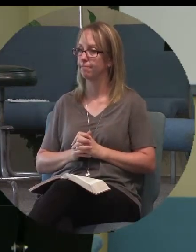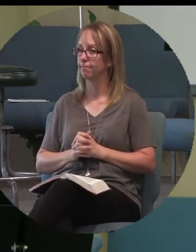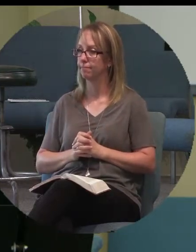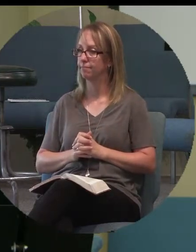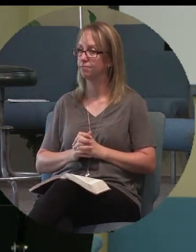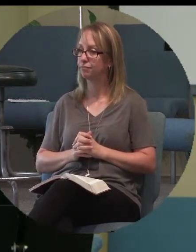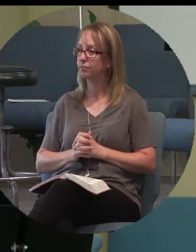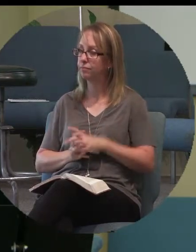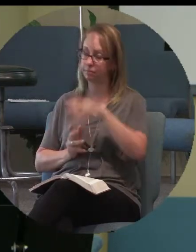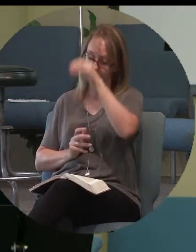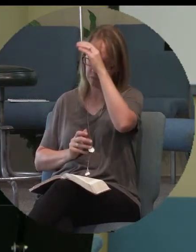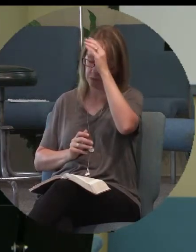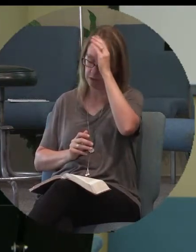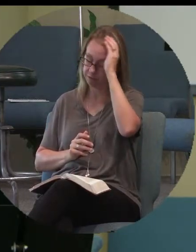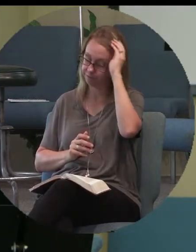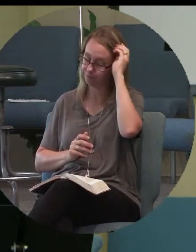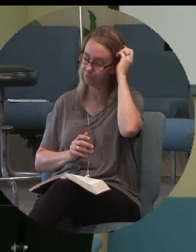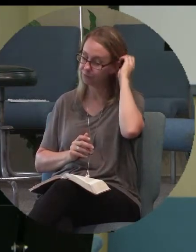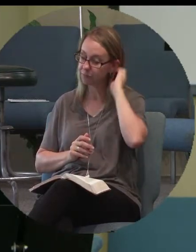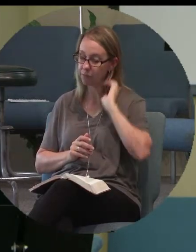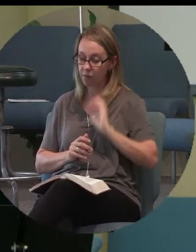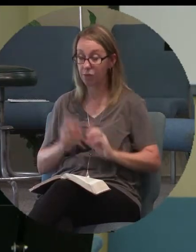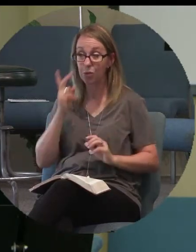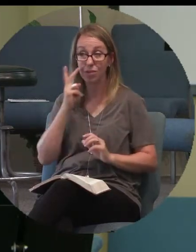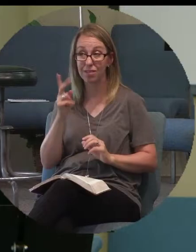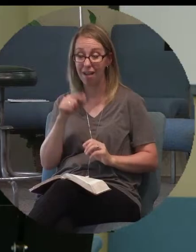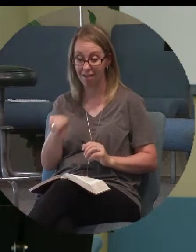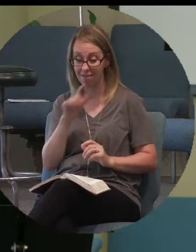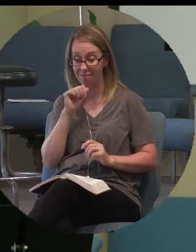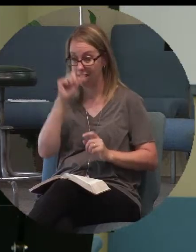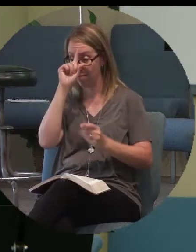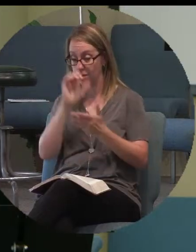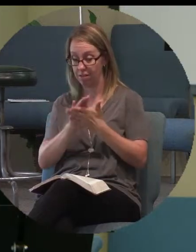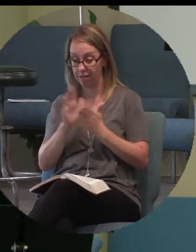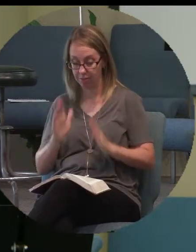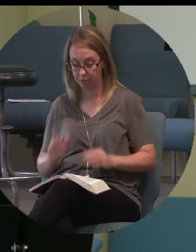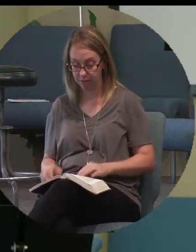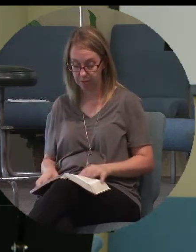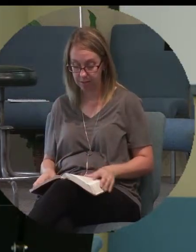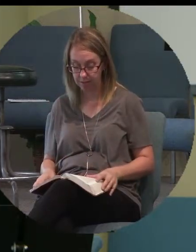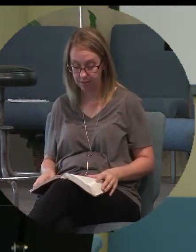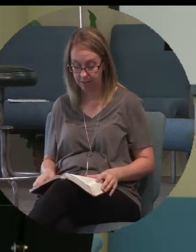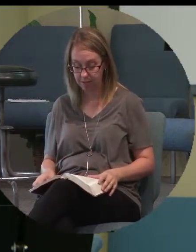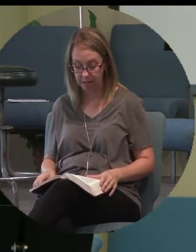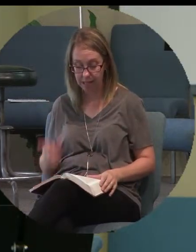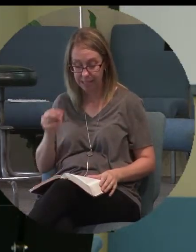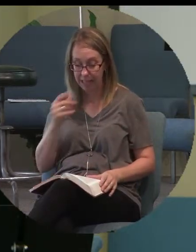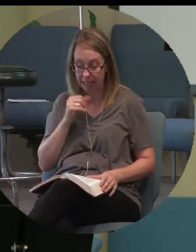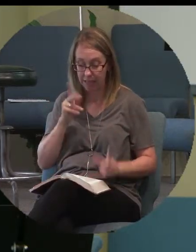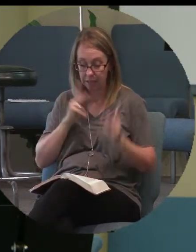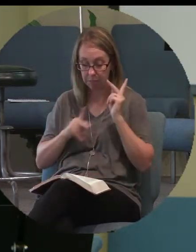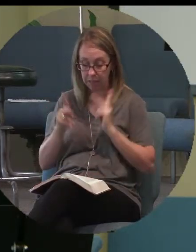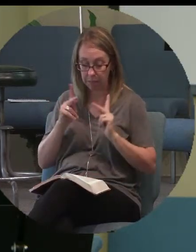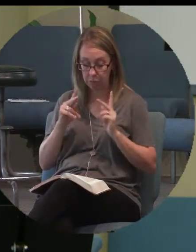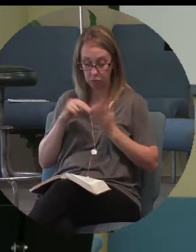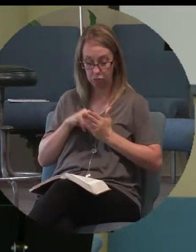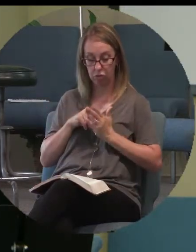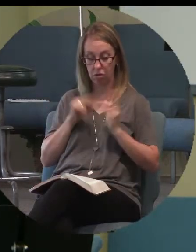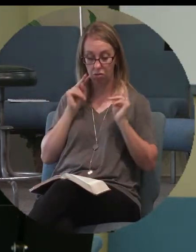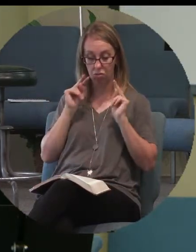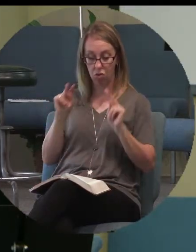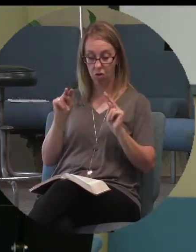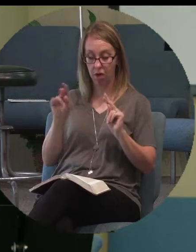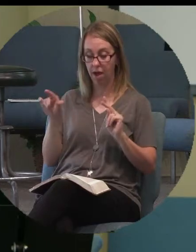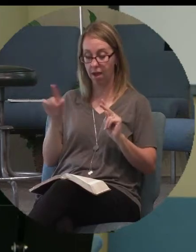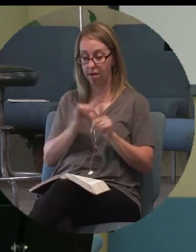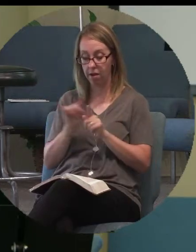So he saw the unbelievers. Let me read this again. And the people stood by looking on, and even the rulers